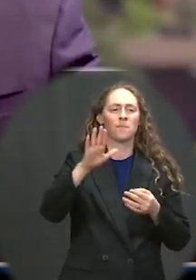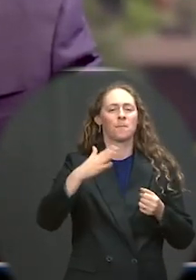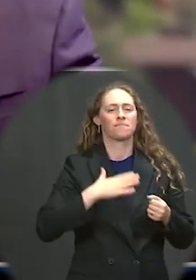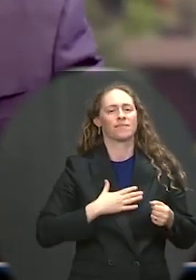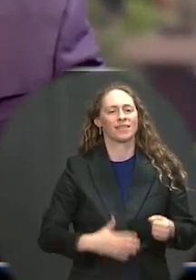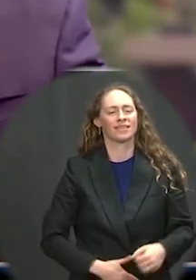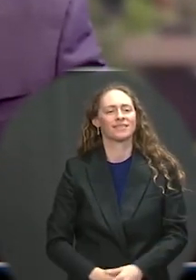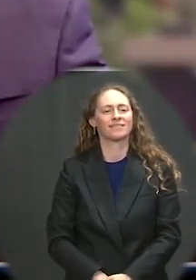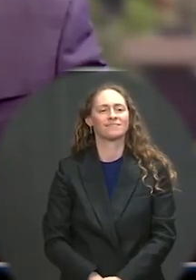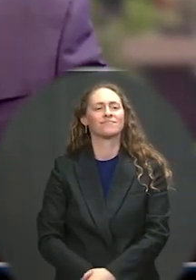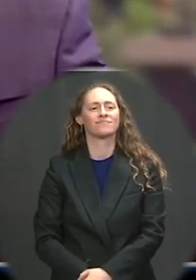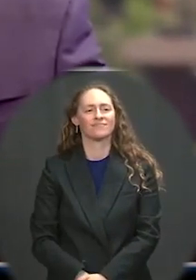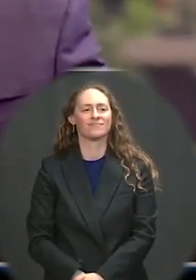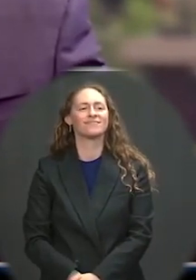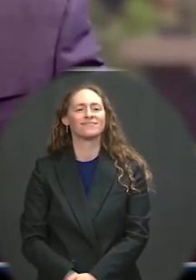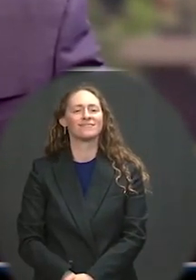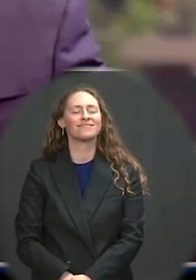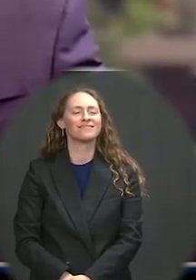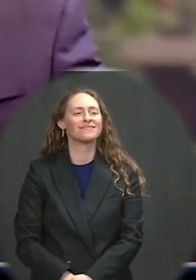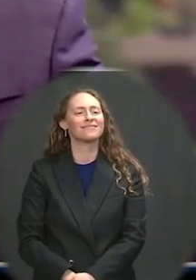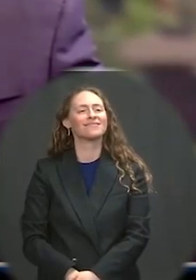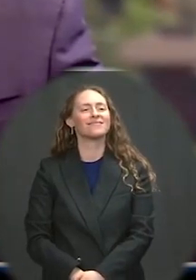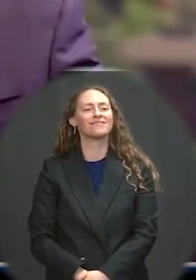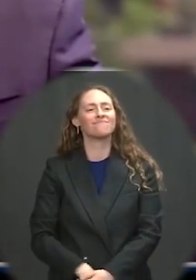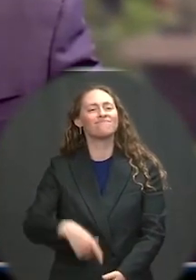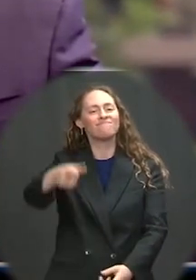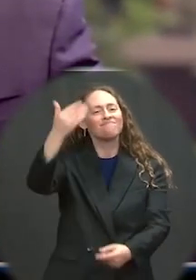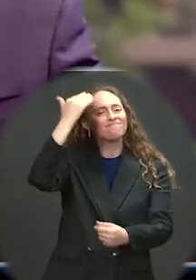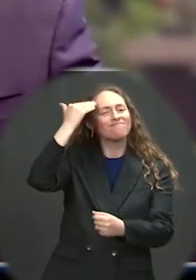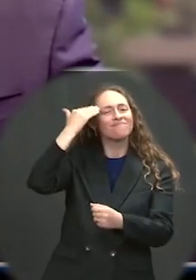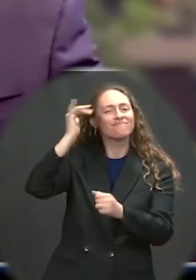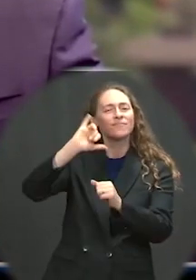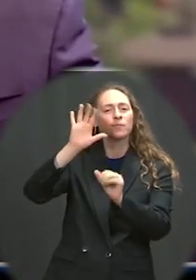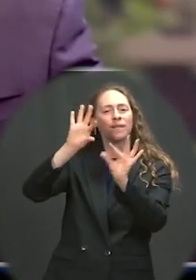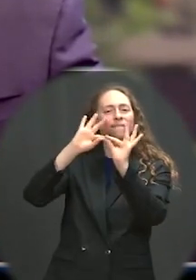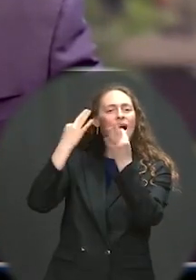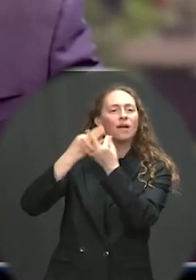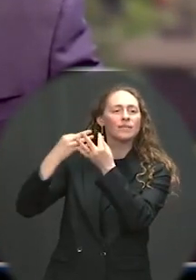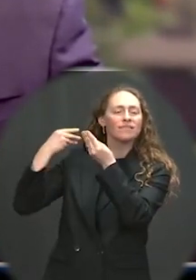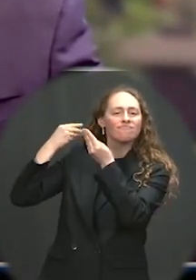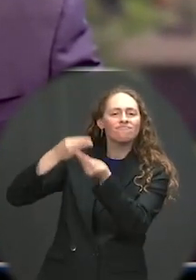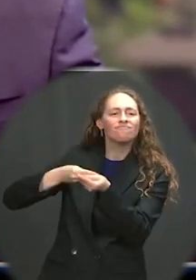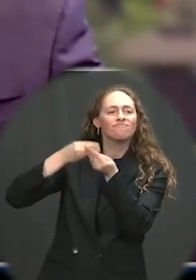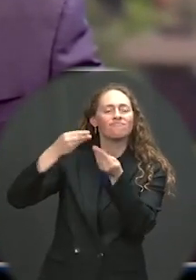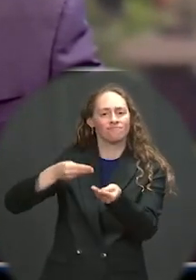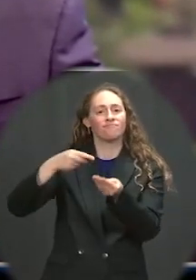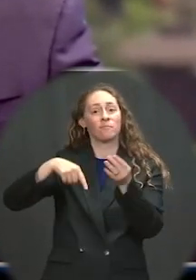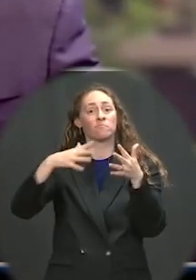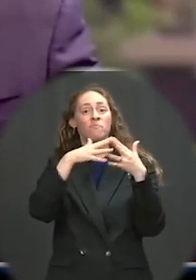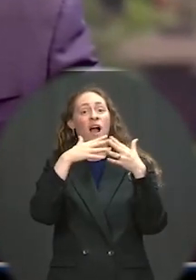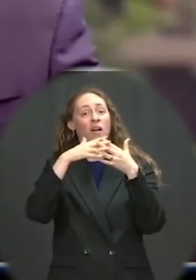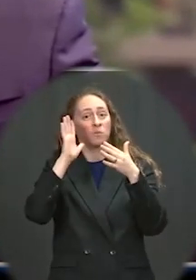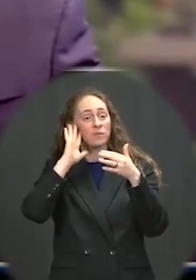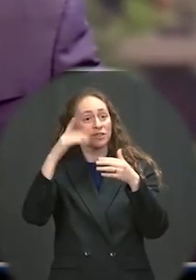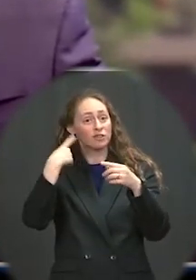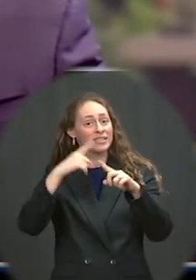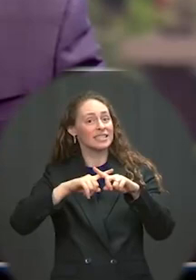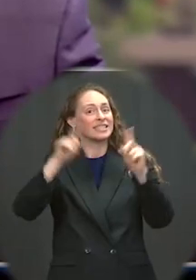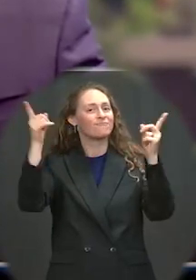and inherent strengths to America. In your careers, you're going to face challenges you can't predict.